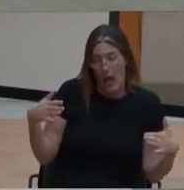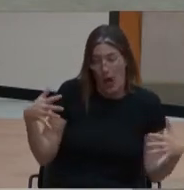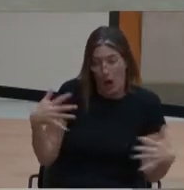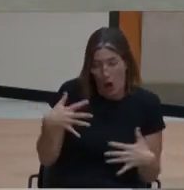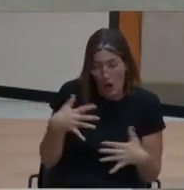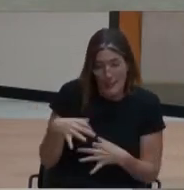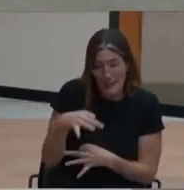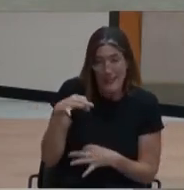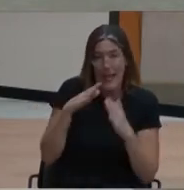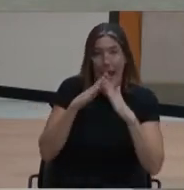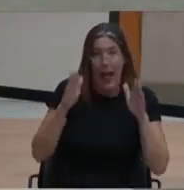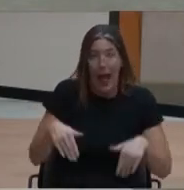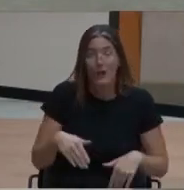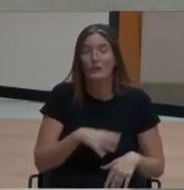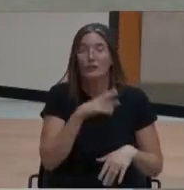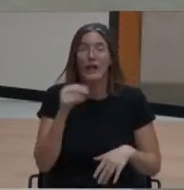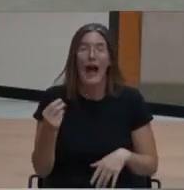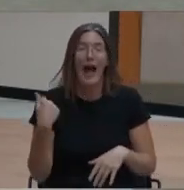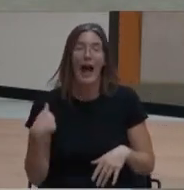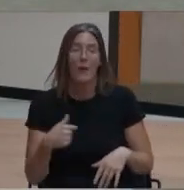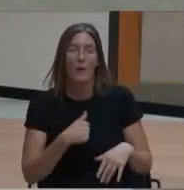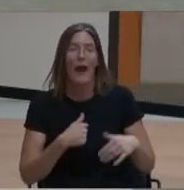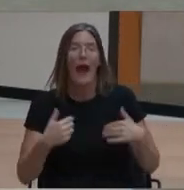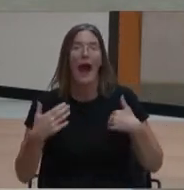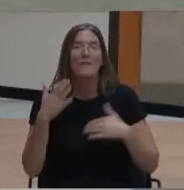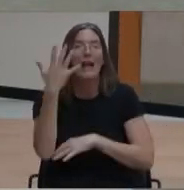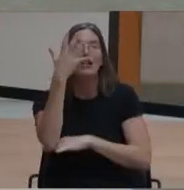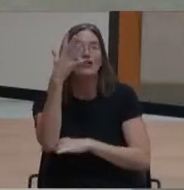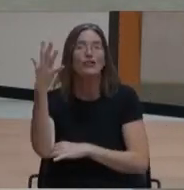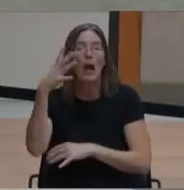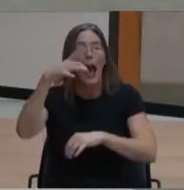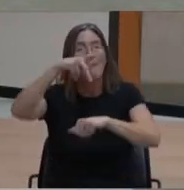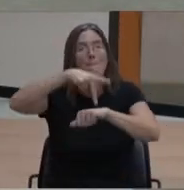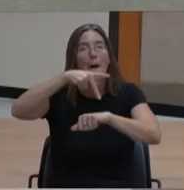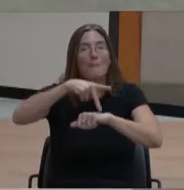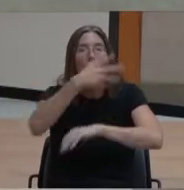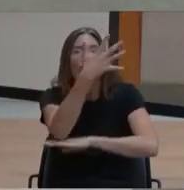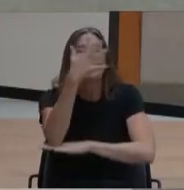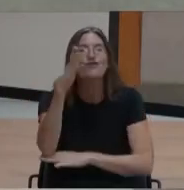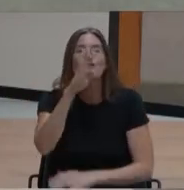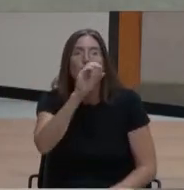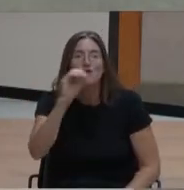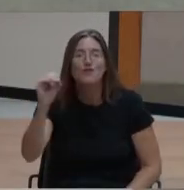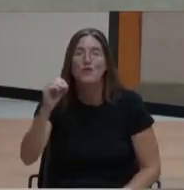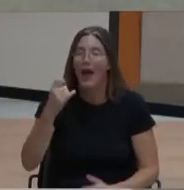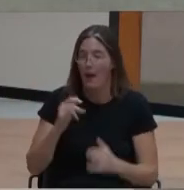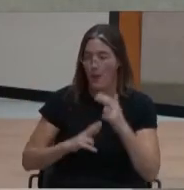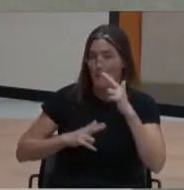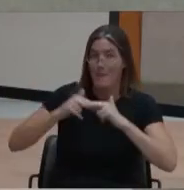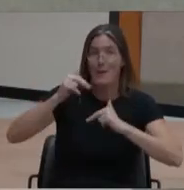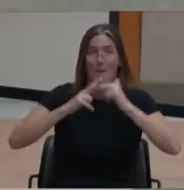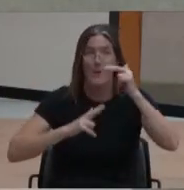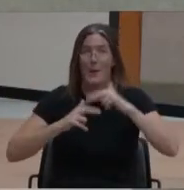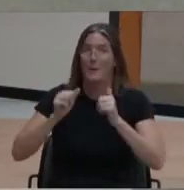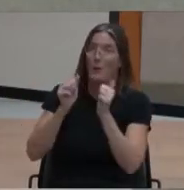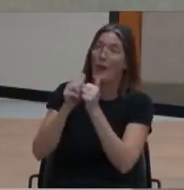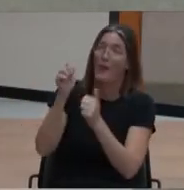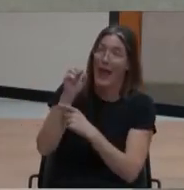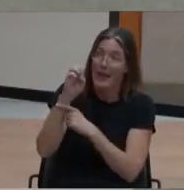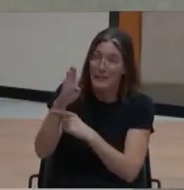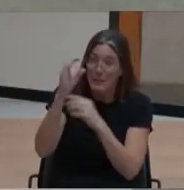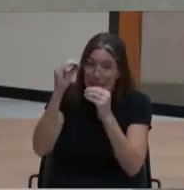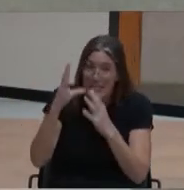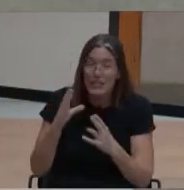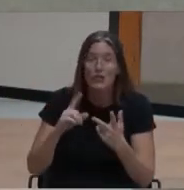decorating, and a pumpkin tree boucher. Built to a collaboration between our ASB teacher, Mr. Timmons, and science teacher,